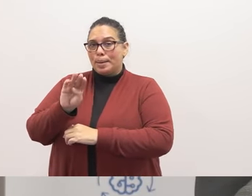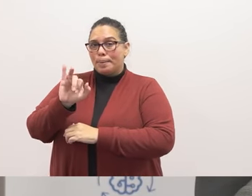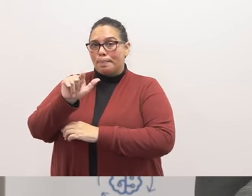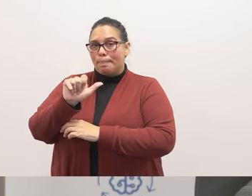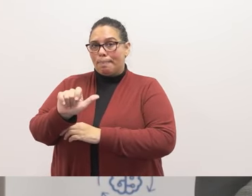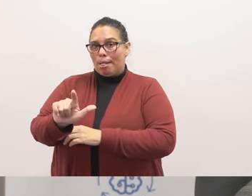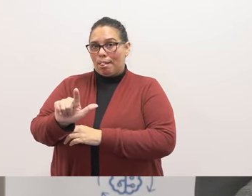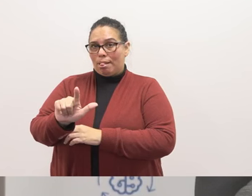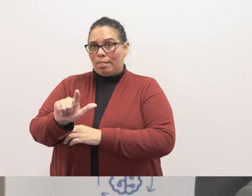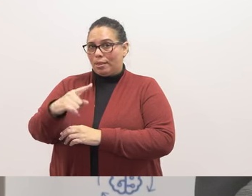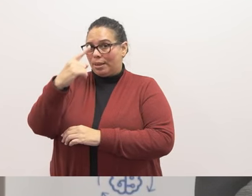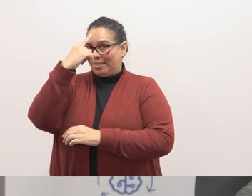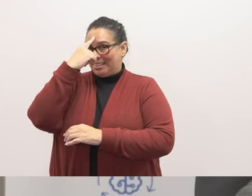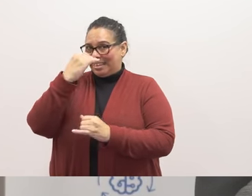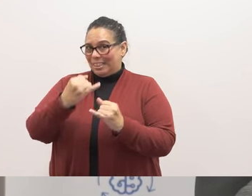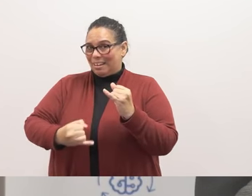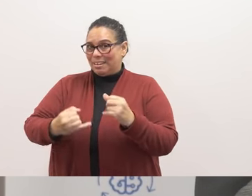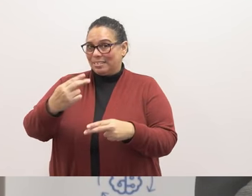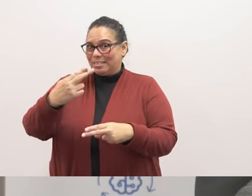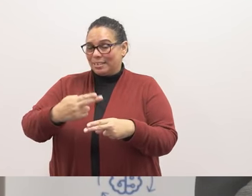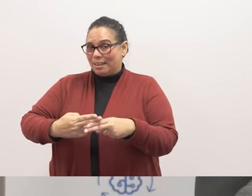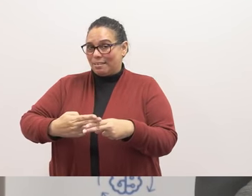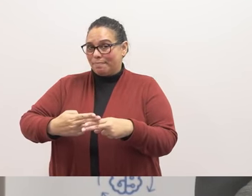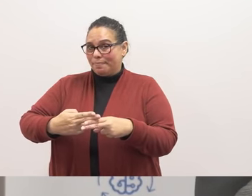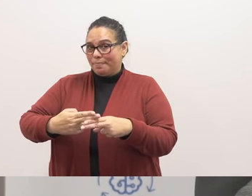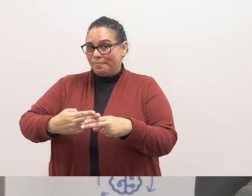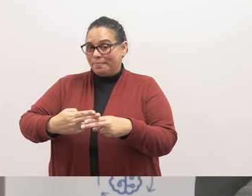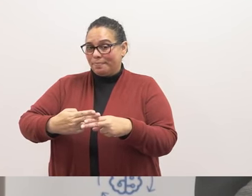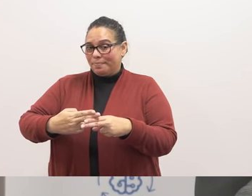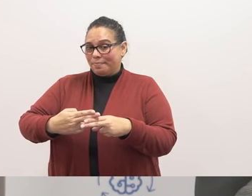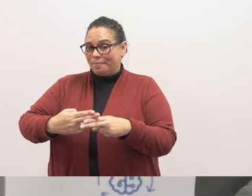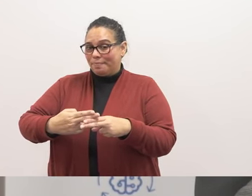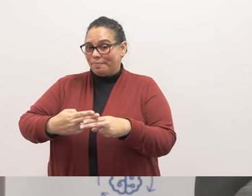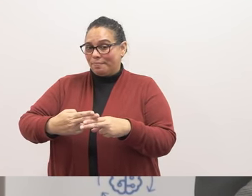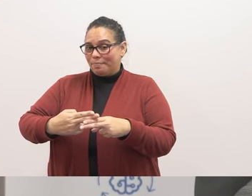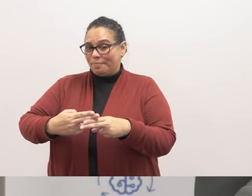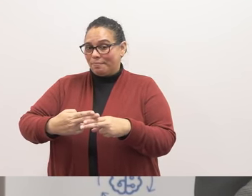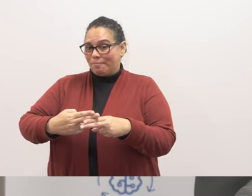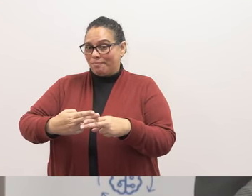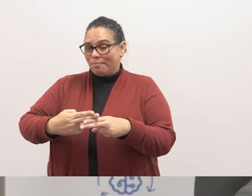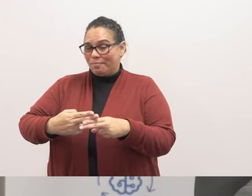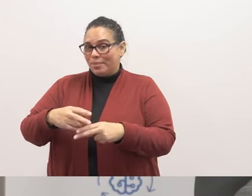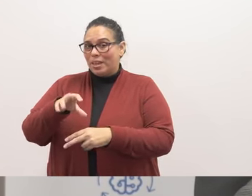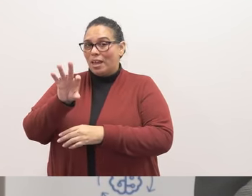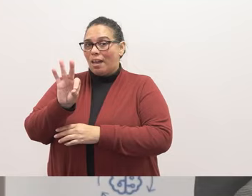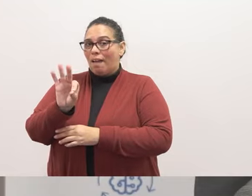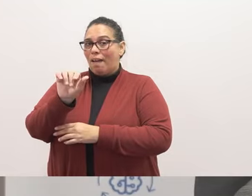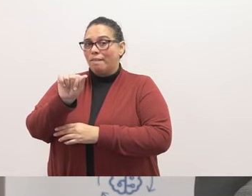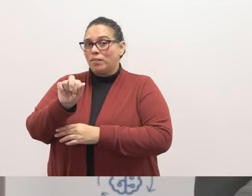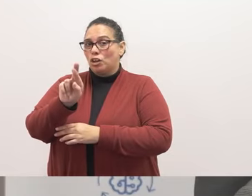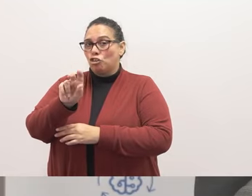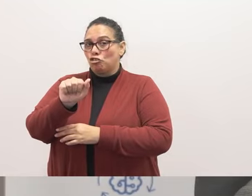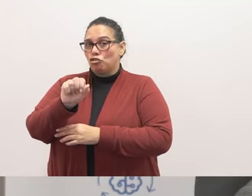and I think the last name is Farachi, thank you.